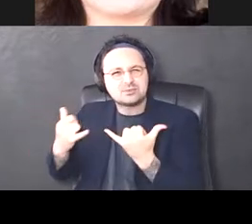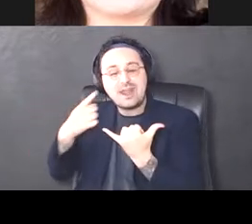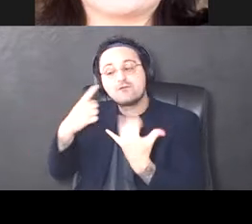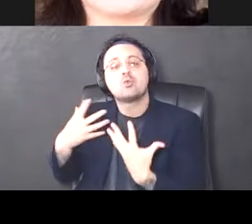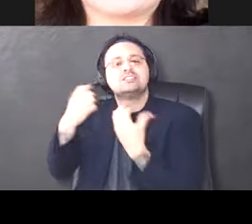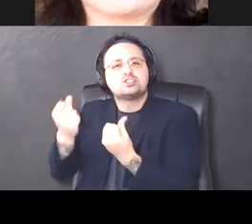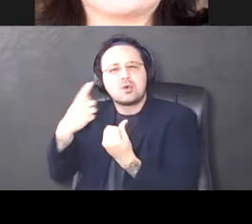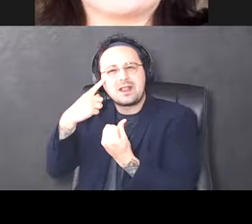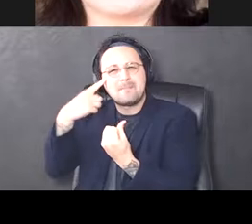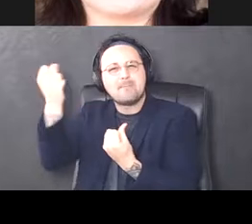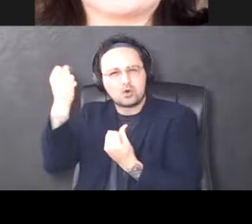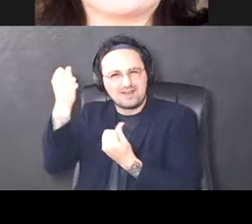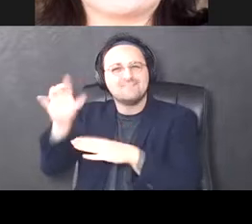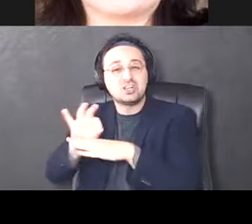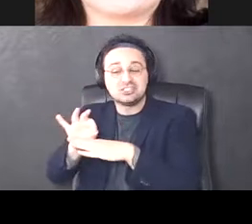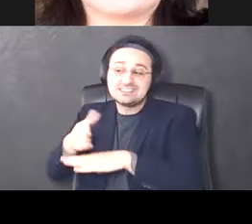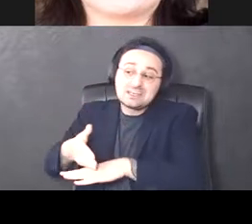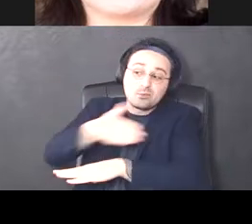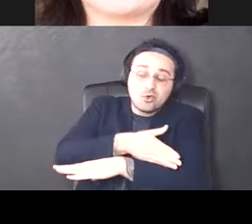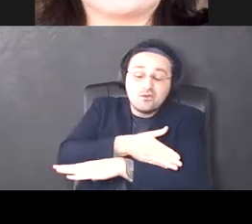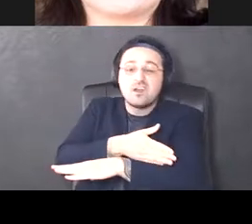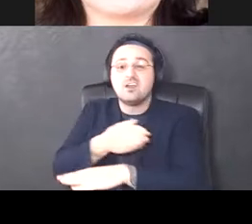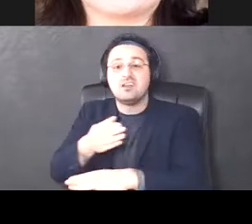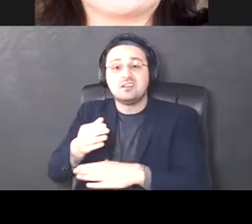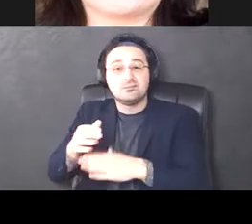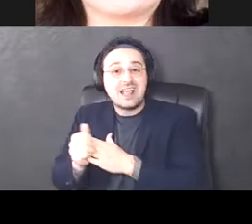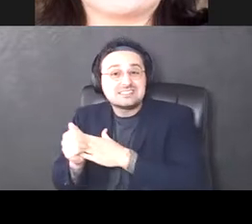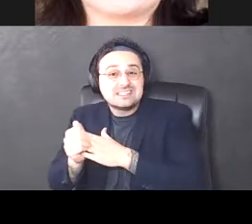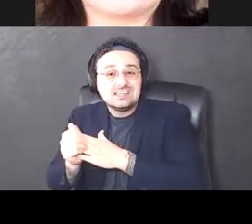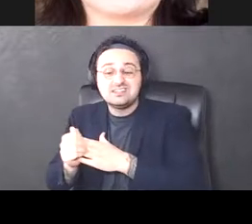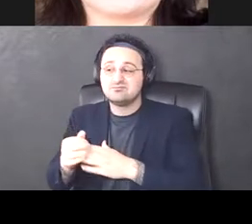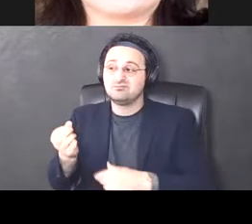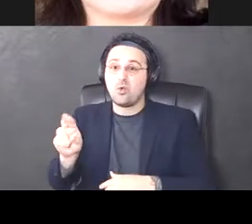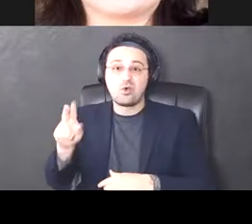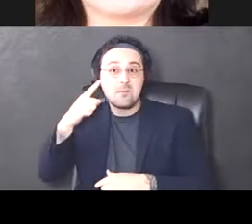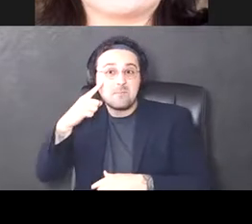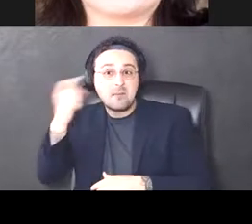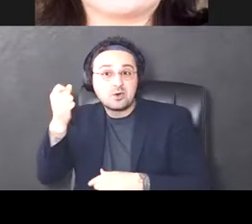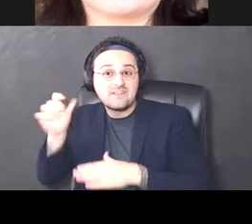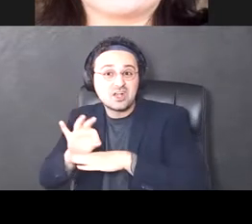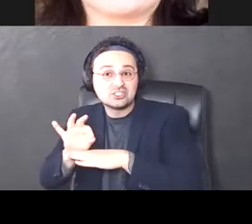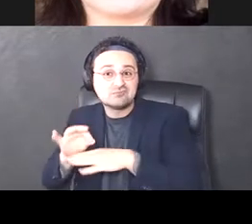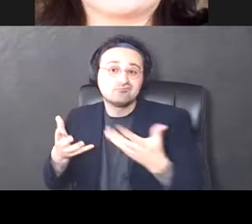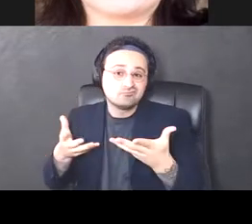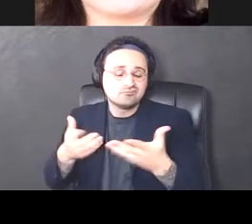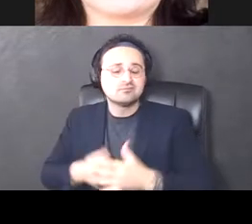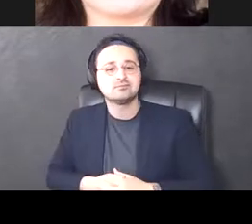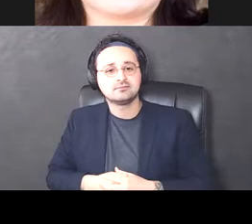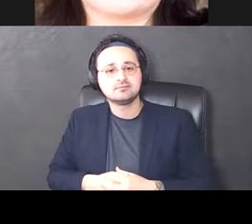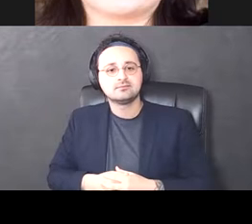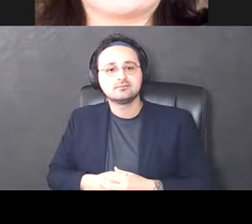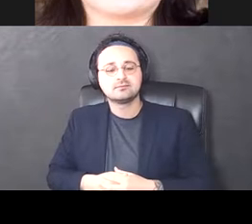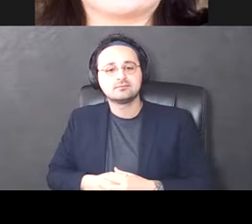memory function and whether that improves plasticity and whether that improves memory function. Um, but